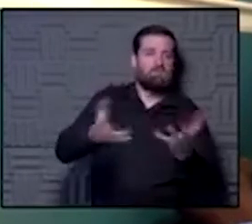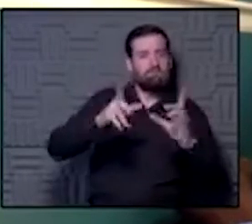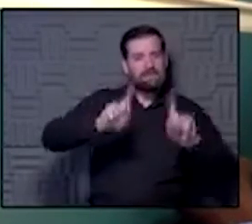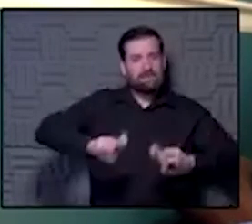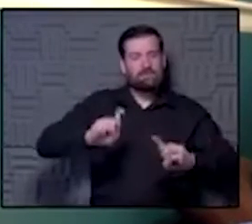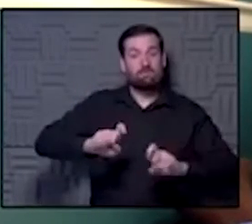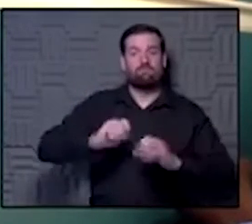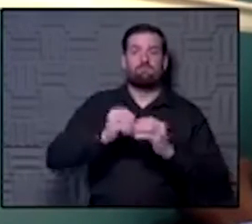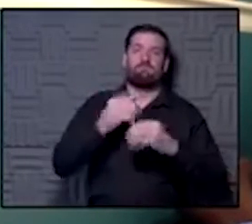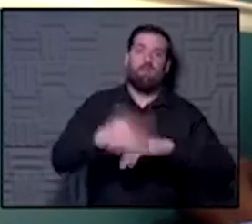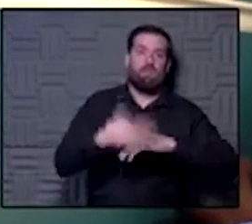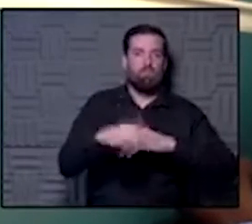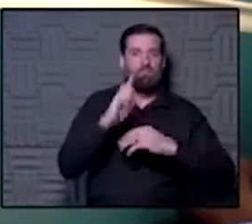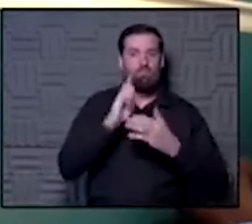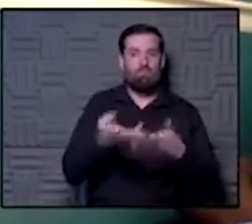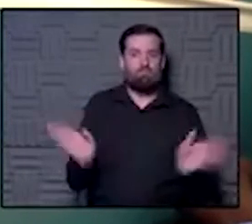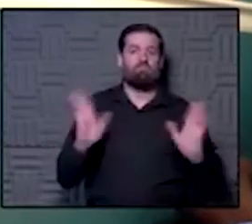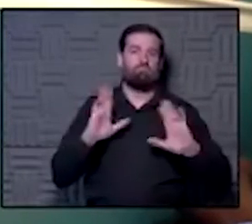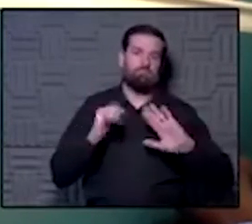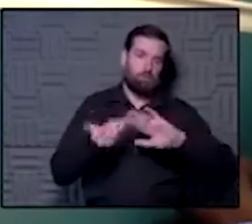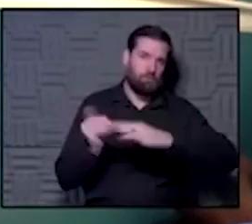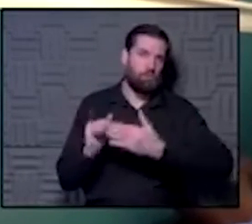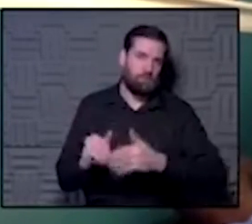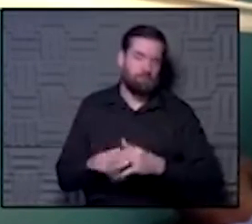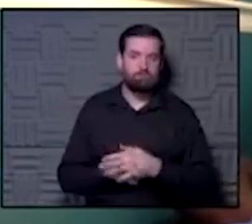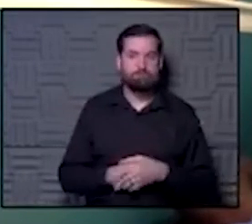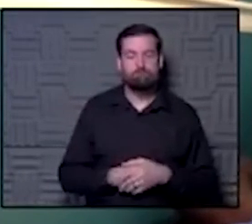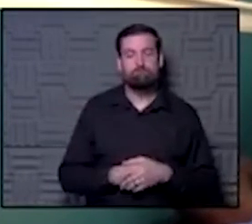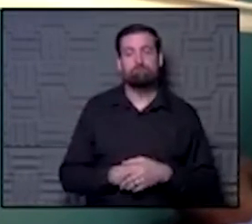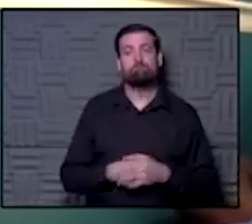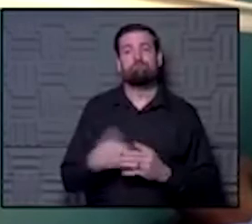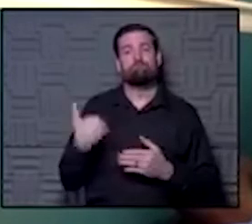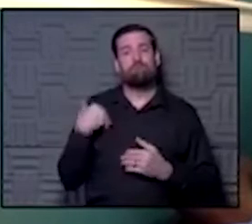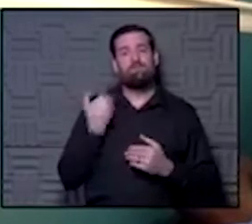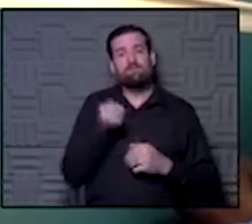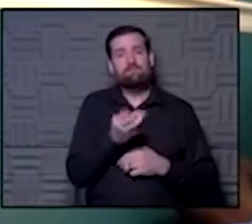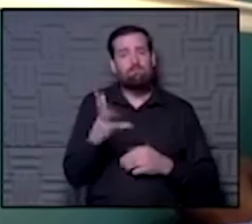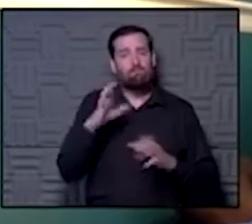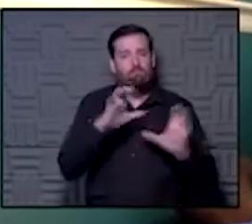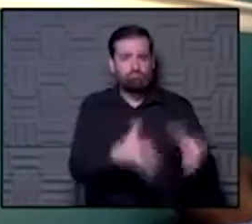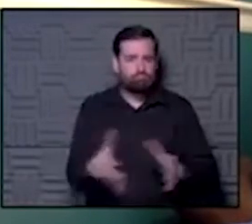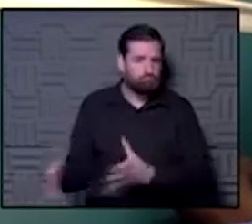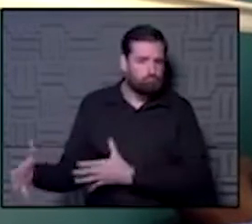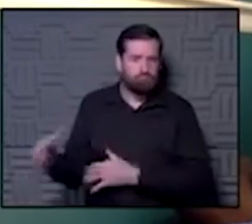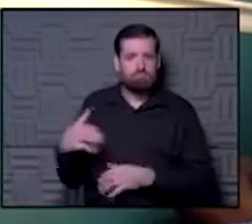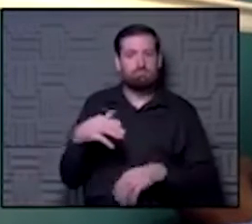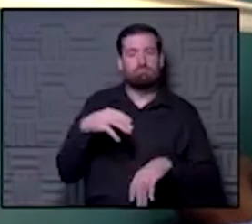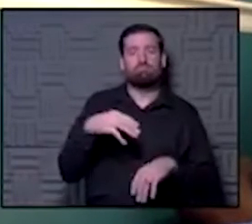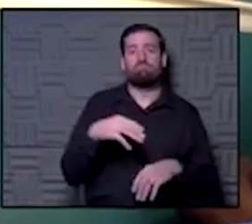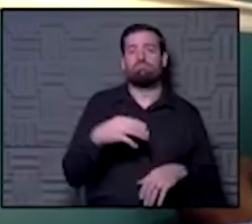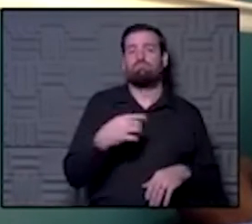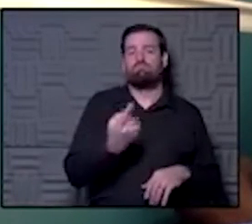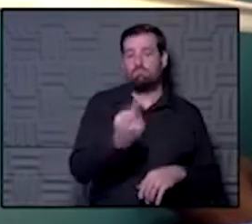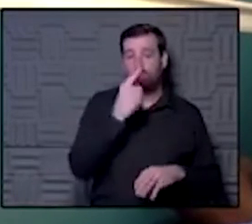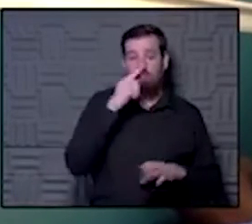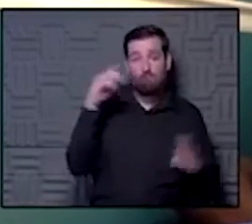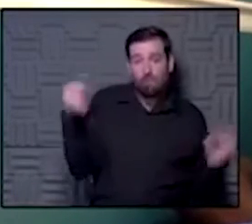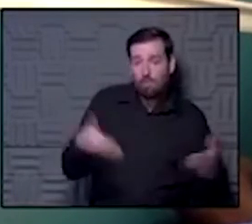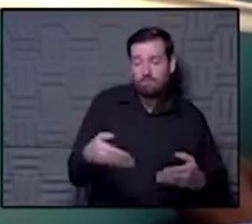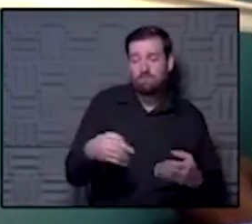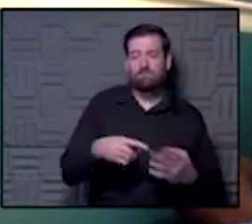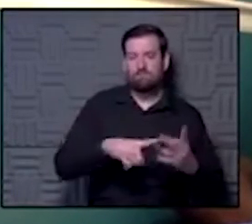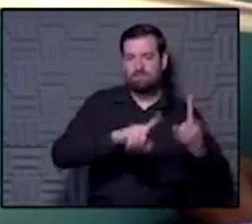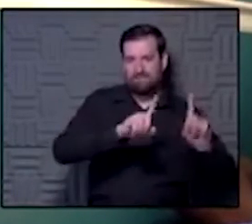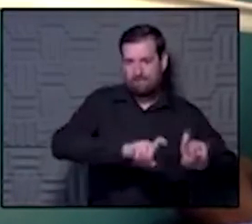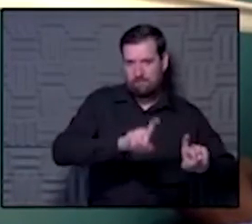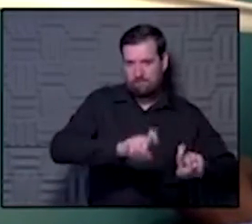several communities. So we have subgroups within the task force and one of them is focused on testing.